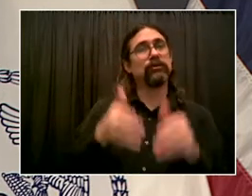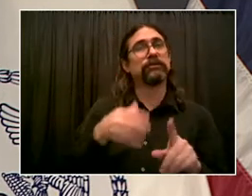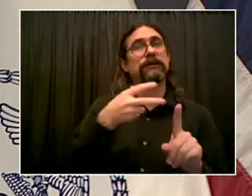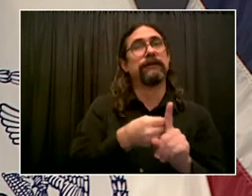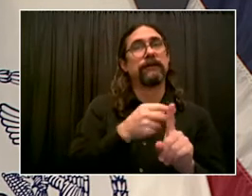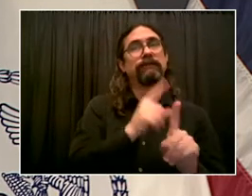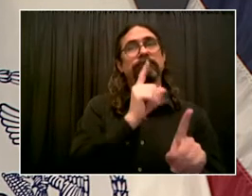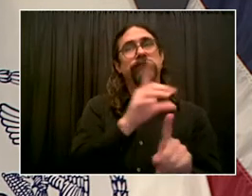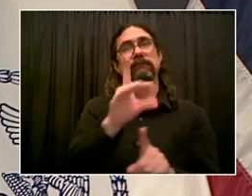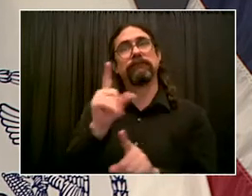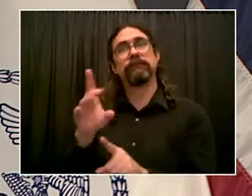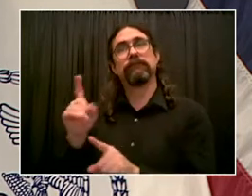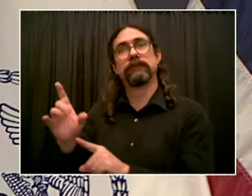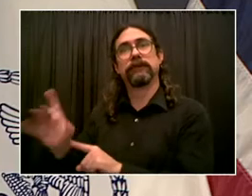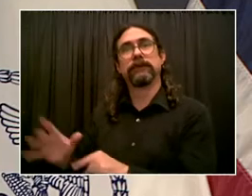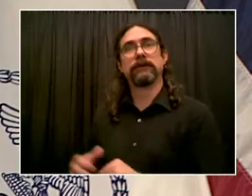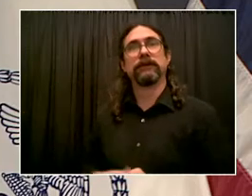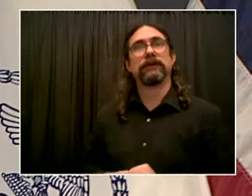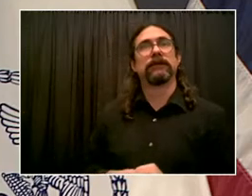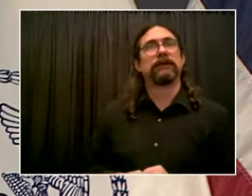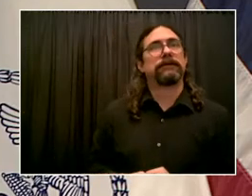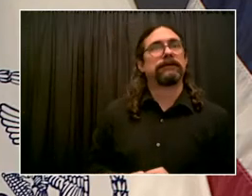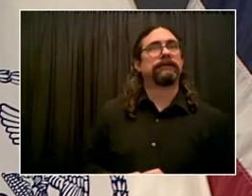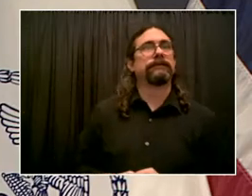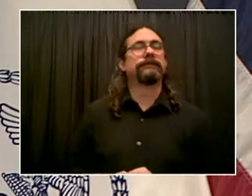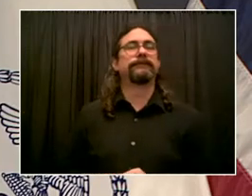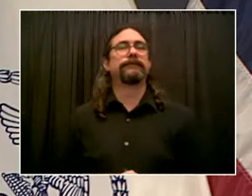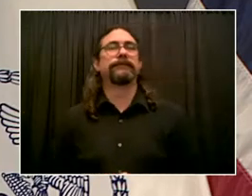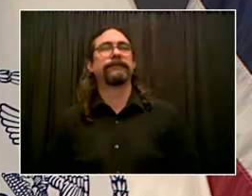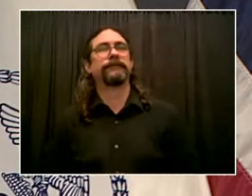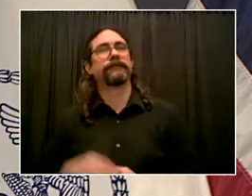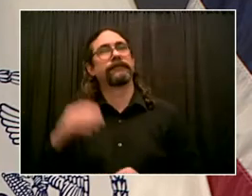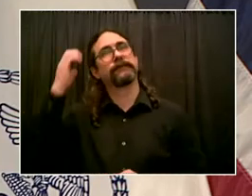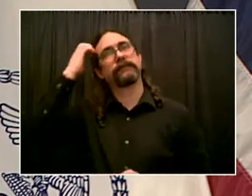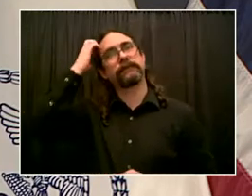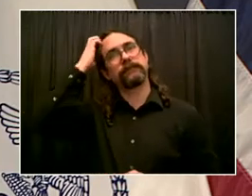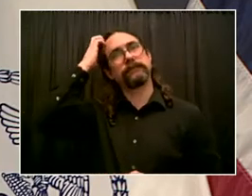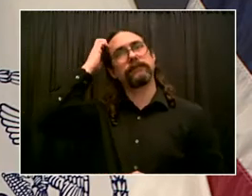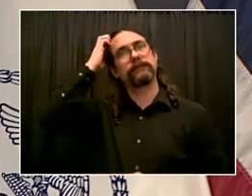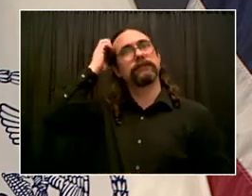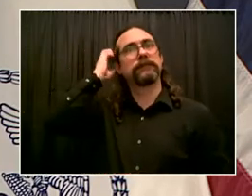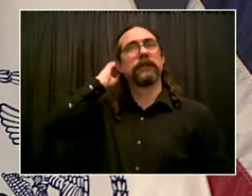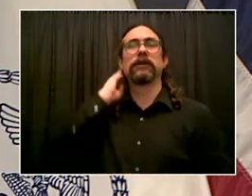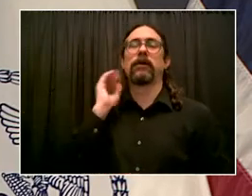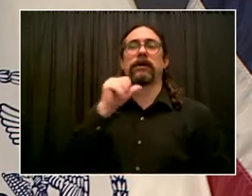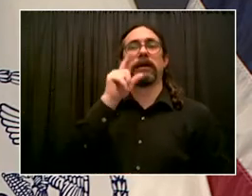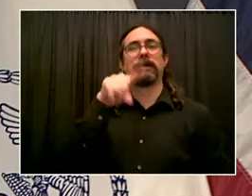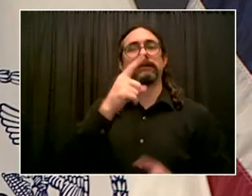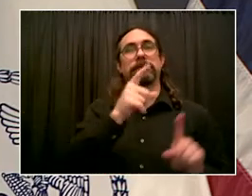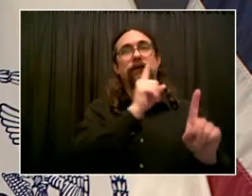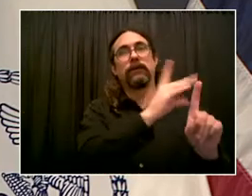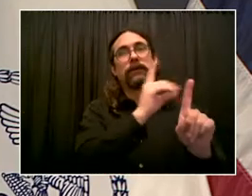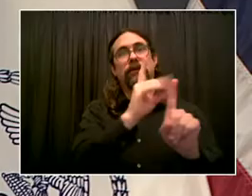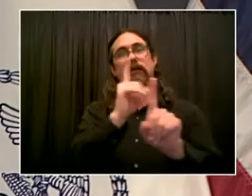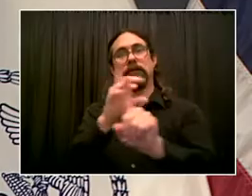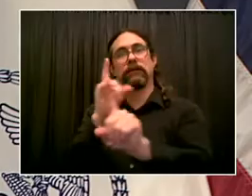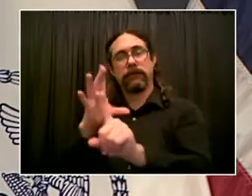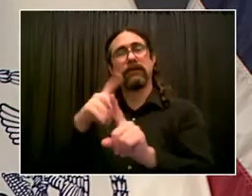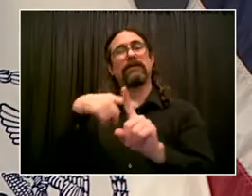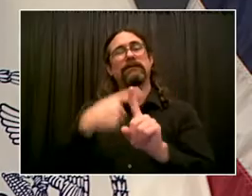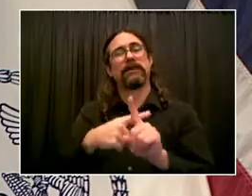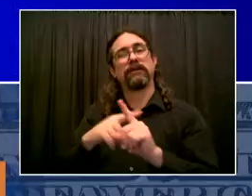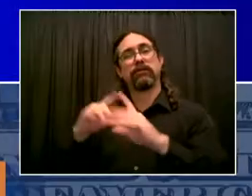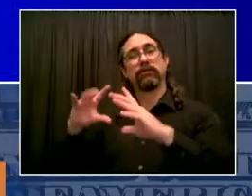But also, the referral bonuses have helped a lot of local organizations. Now, the number is pretty impressive. So far,